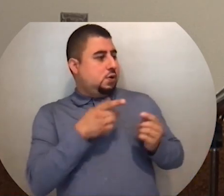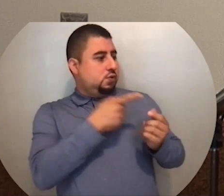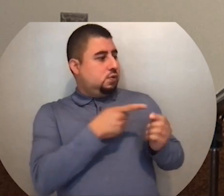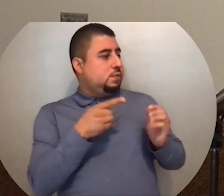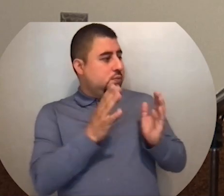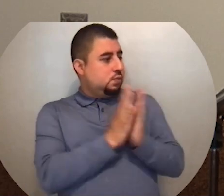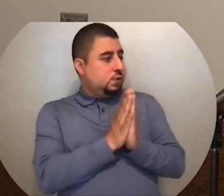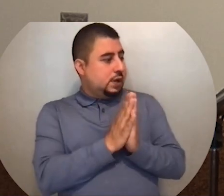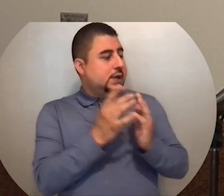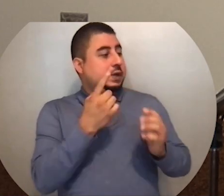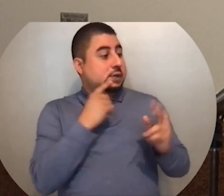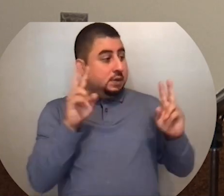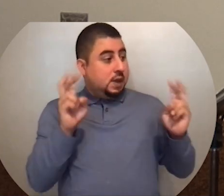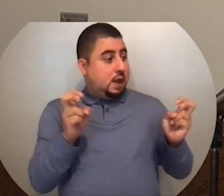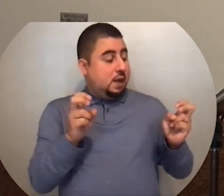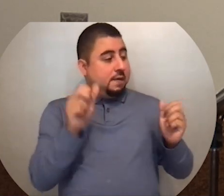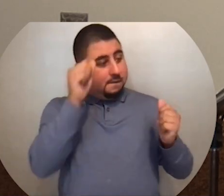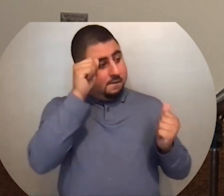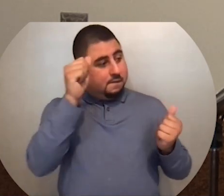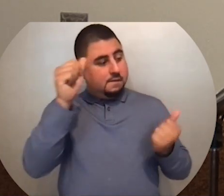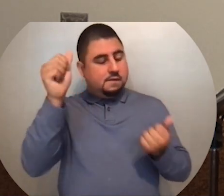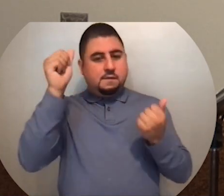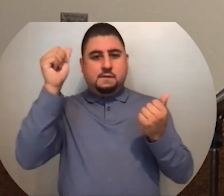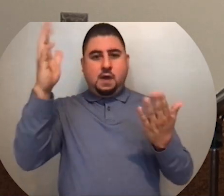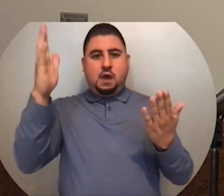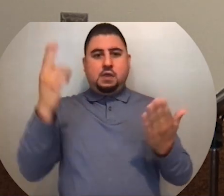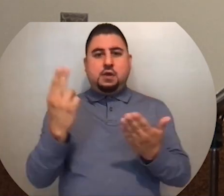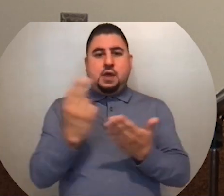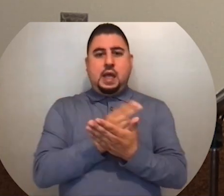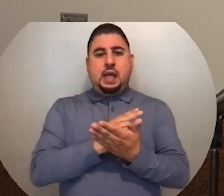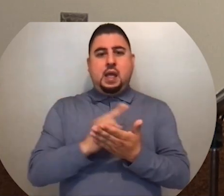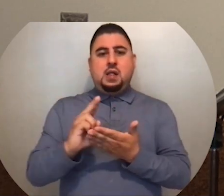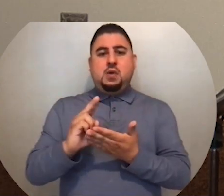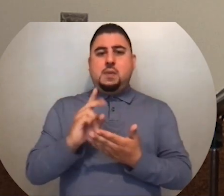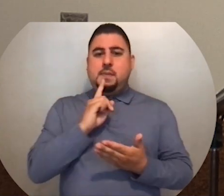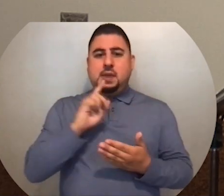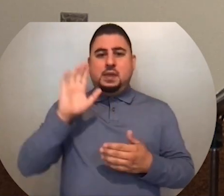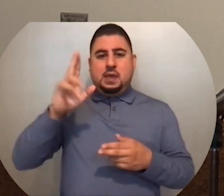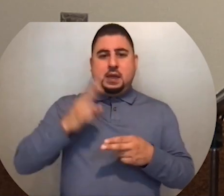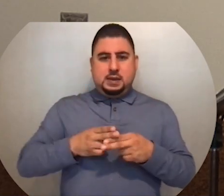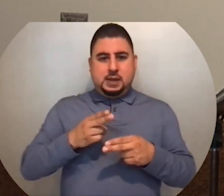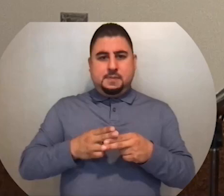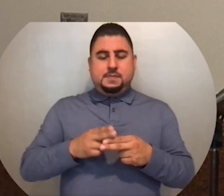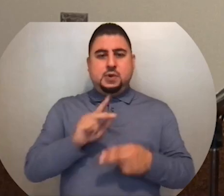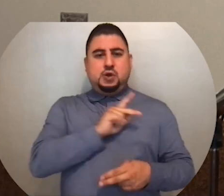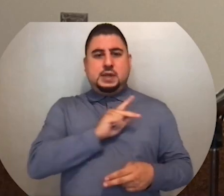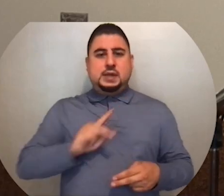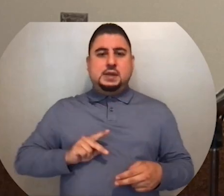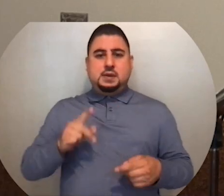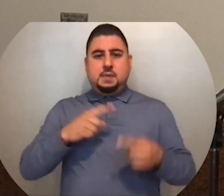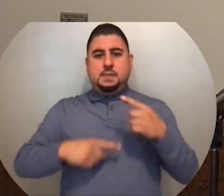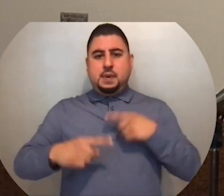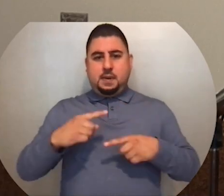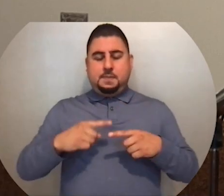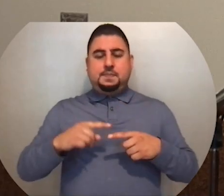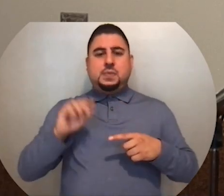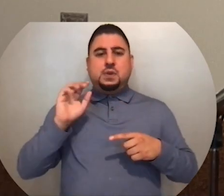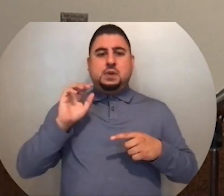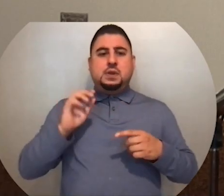pray, say, Father, hallowed be your name. Your kingdom come.